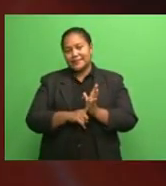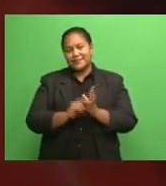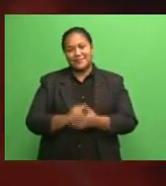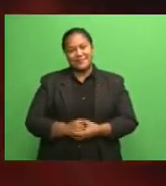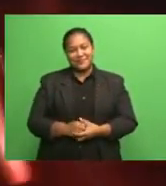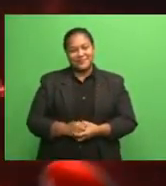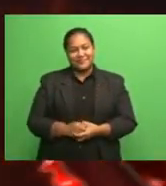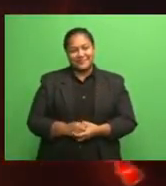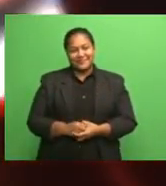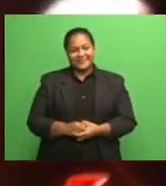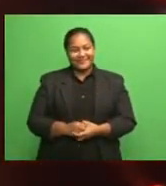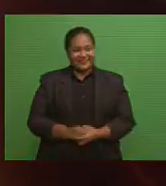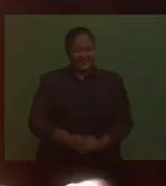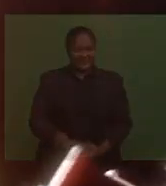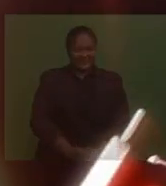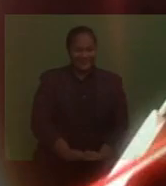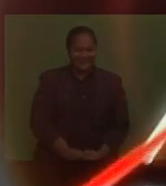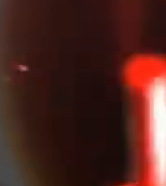Hello